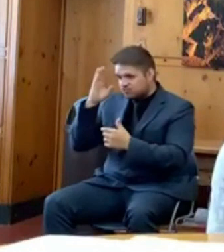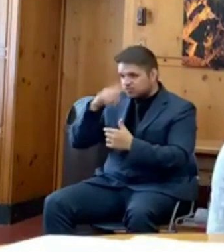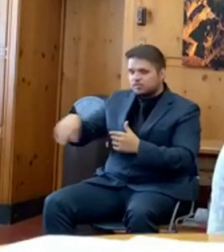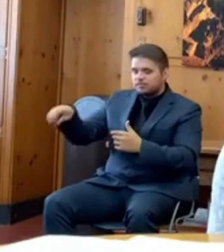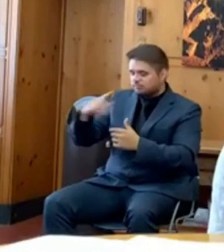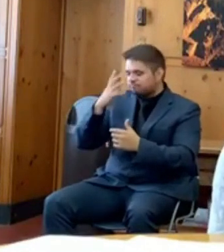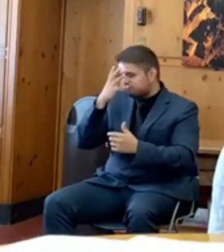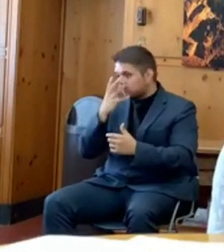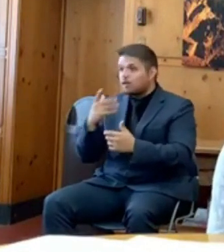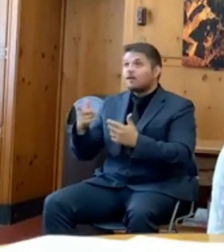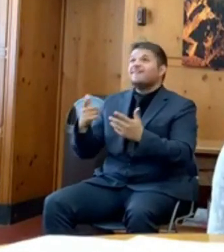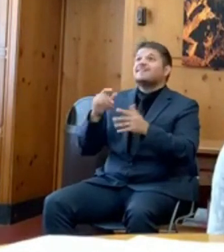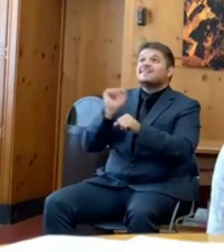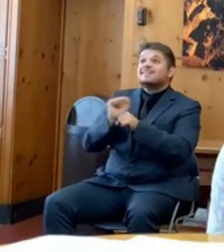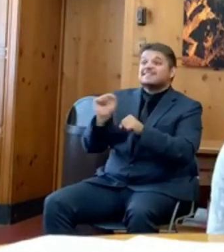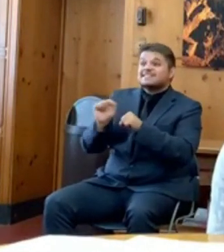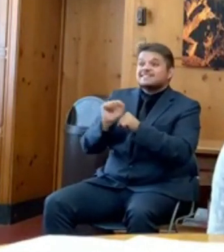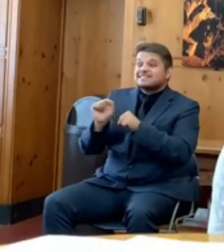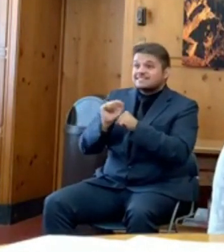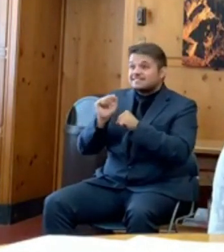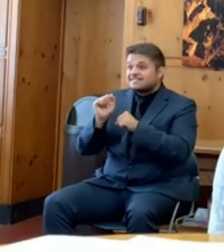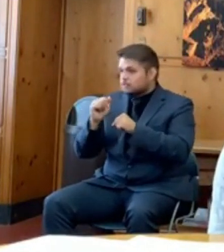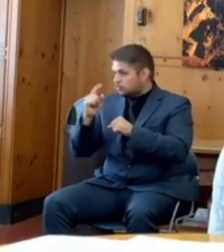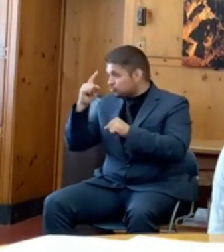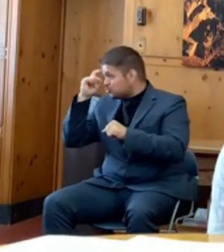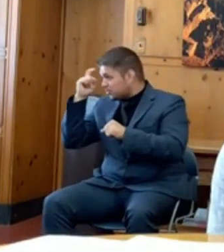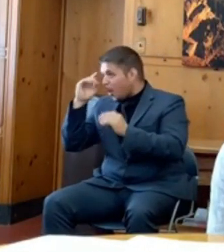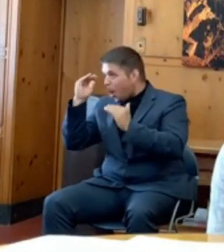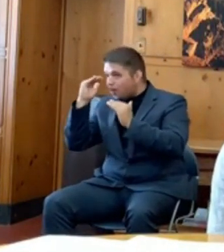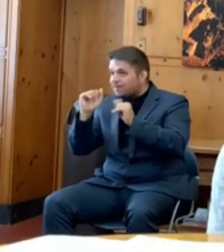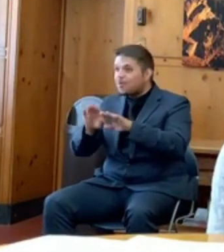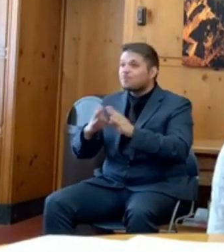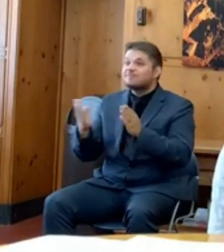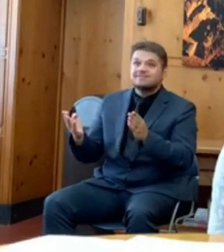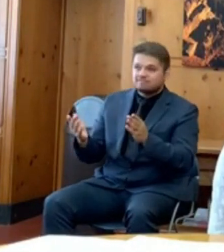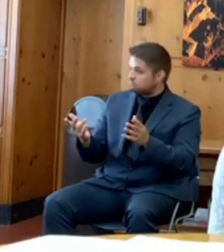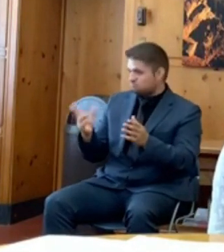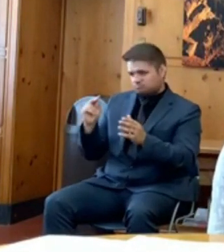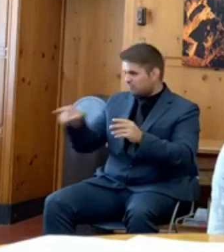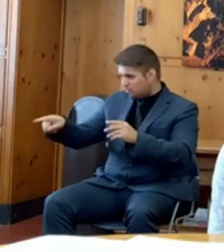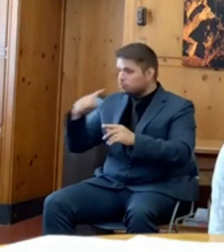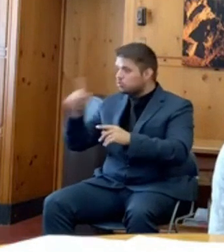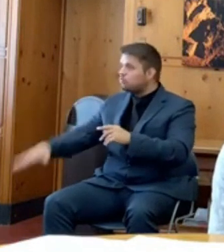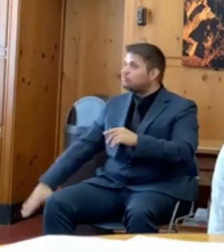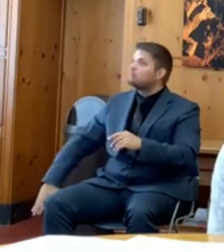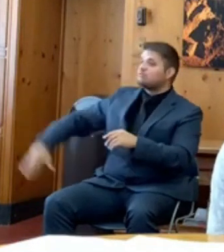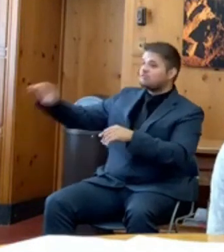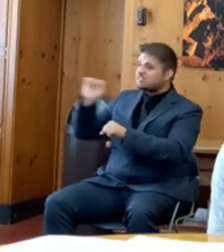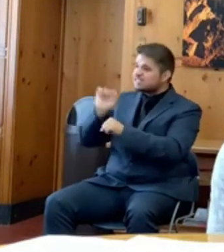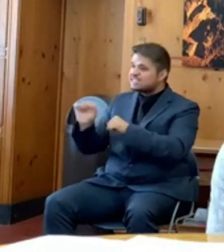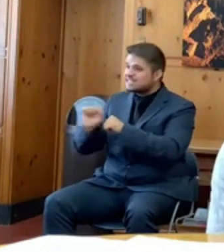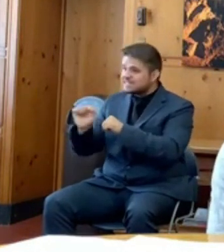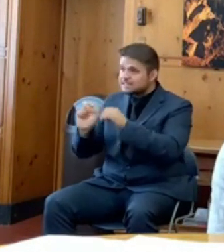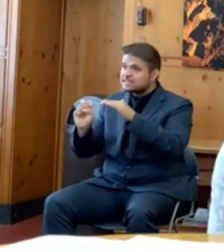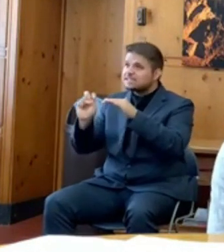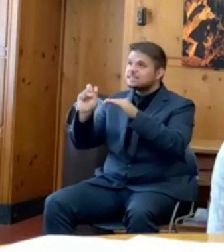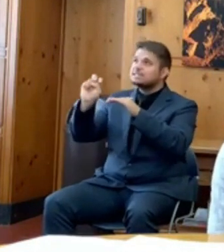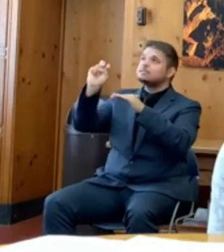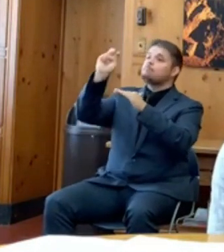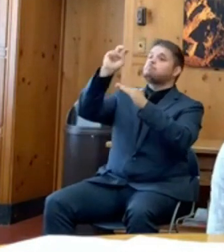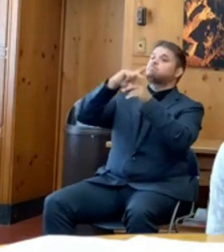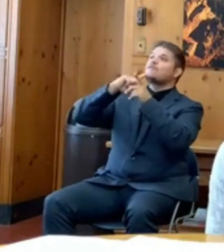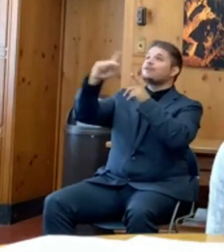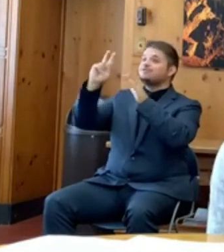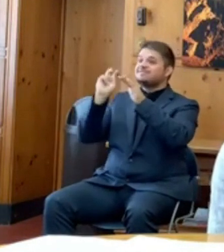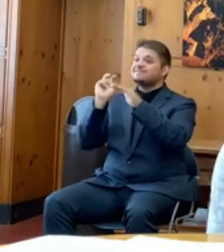just this summer, but for the last number of years to play at this level. And I appreciate your patience and your